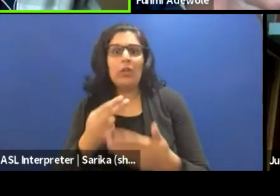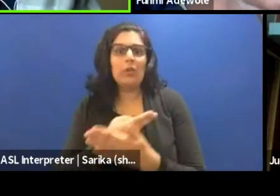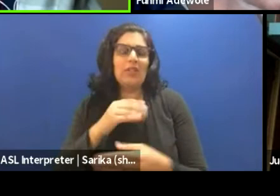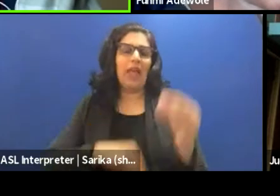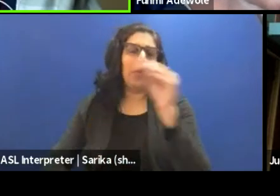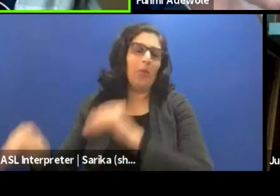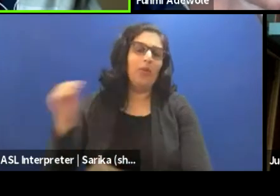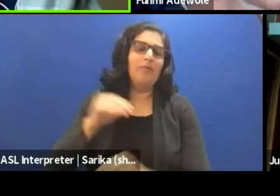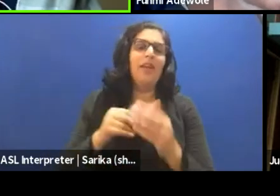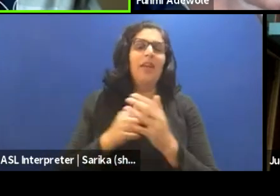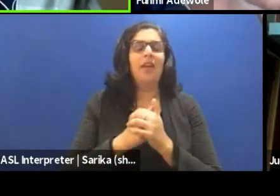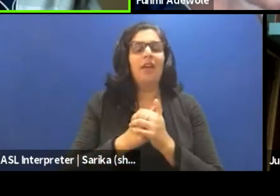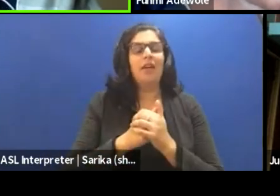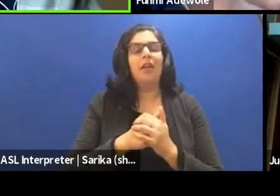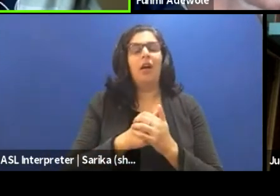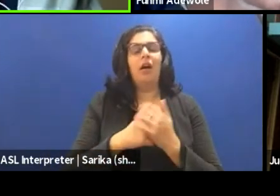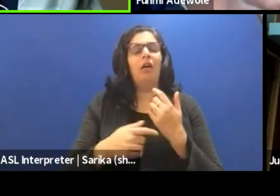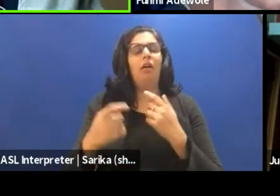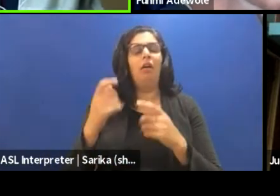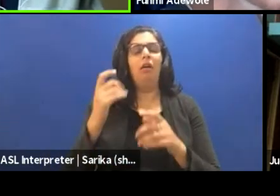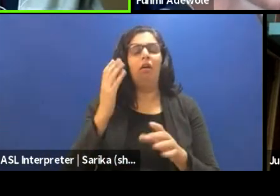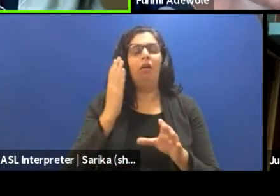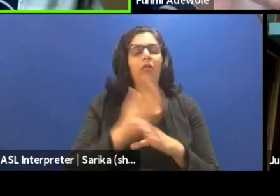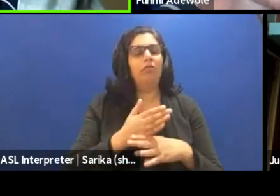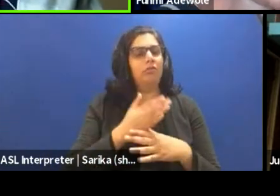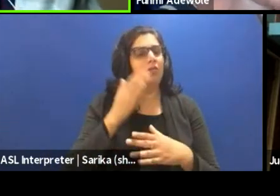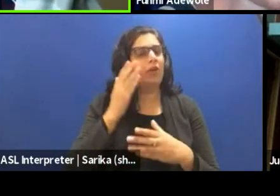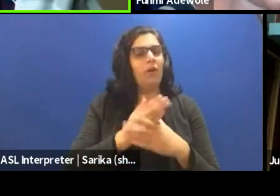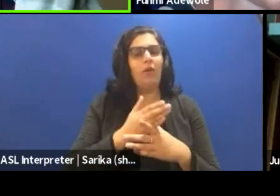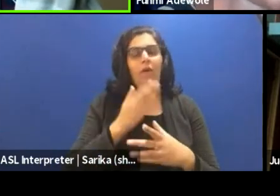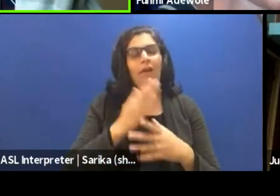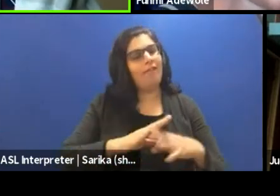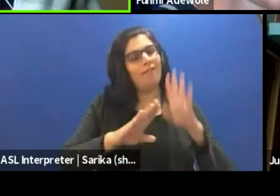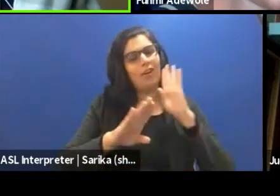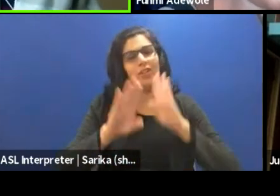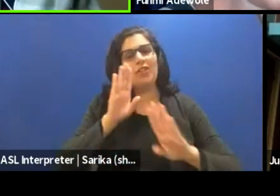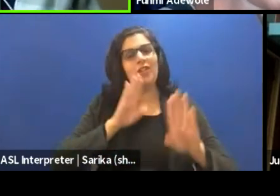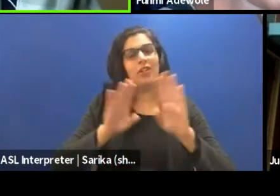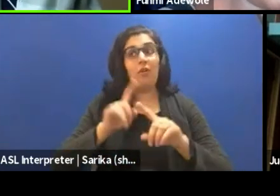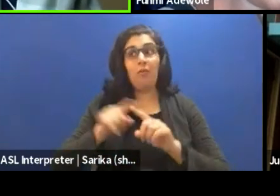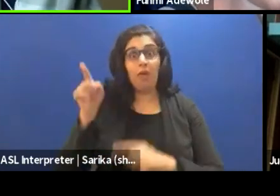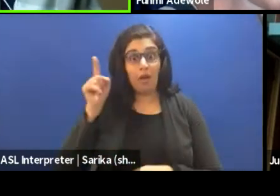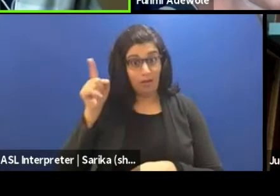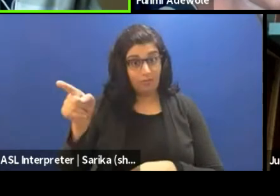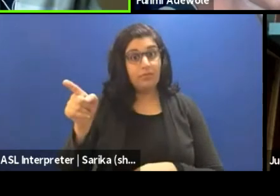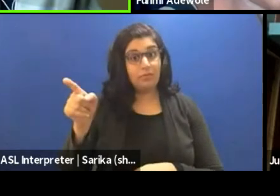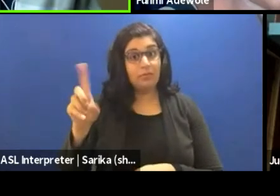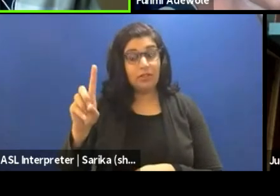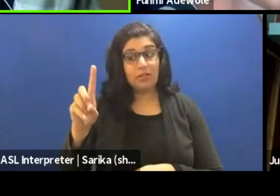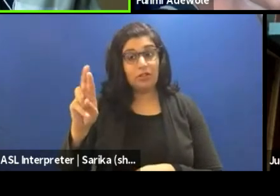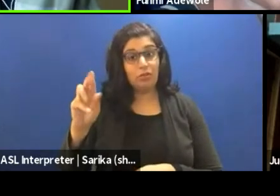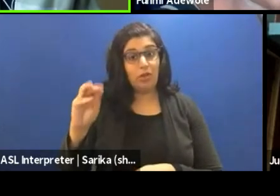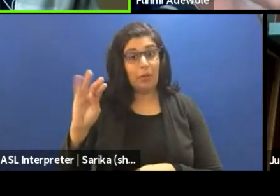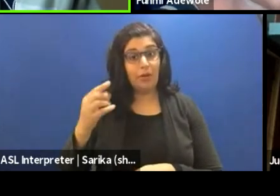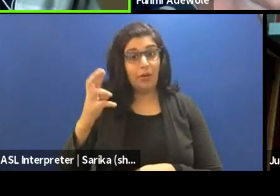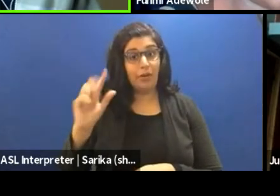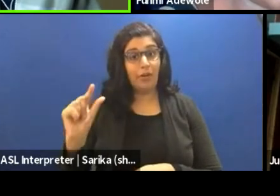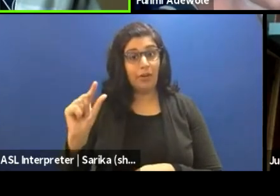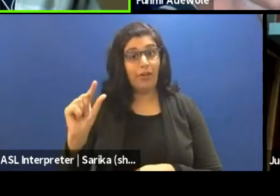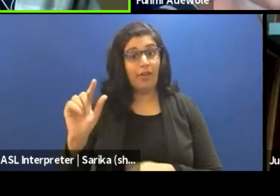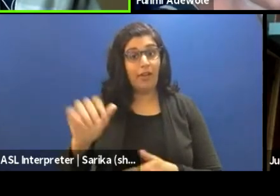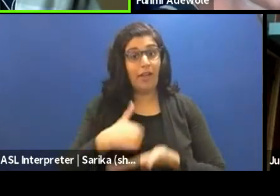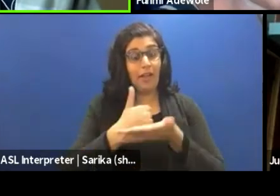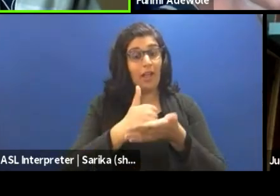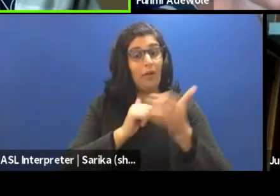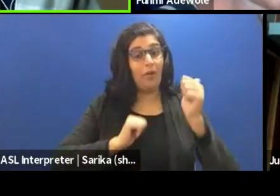And it was irritating and it was frustrating. But she did enable the process or the play